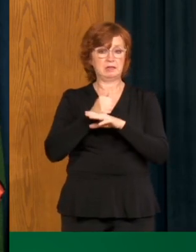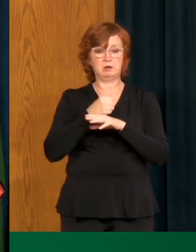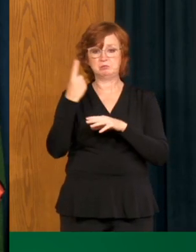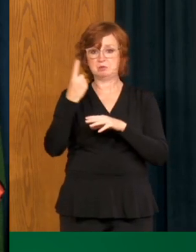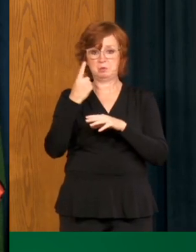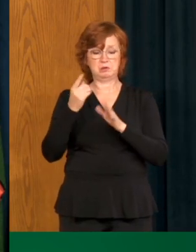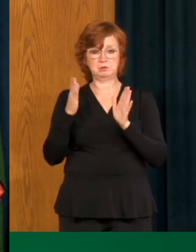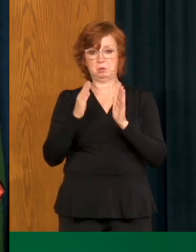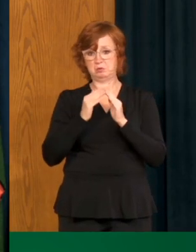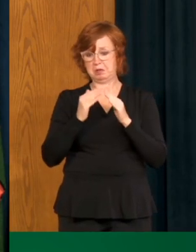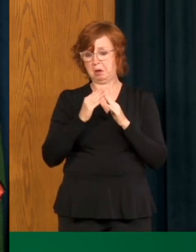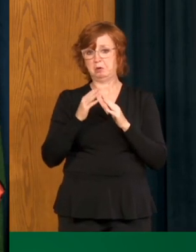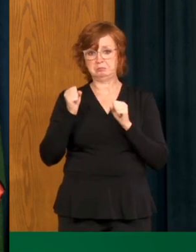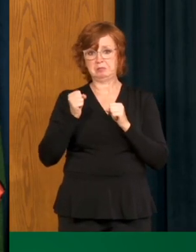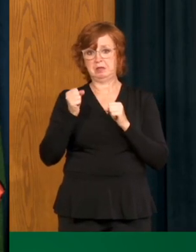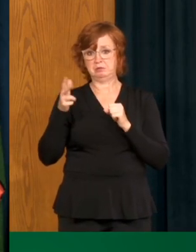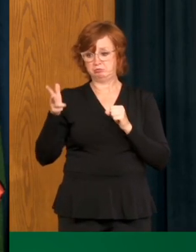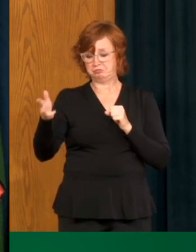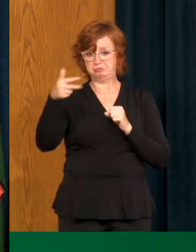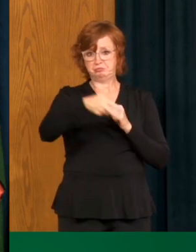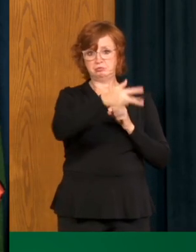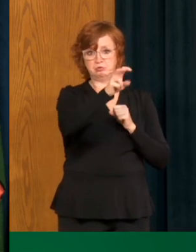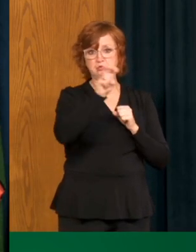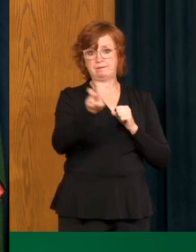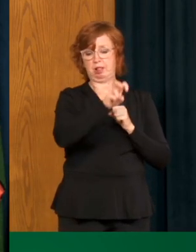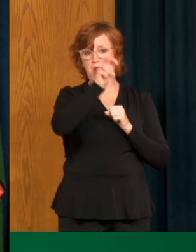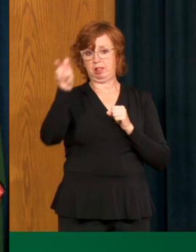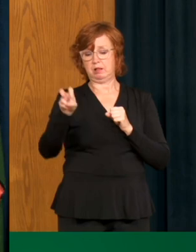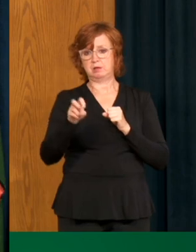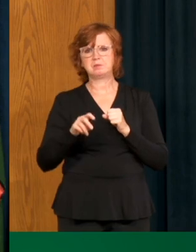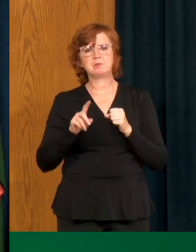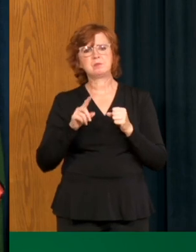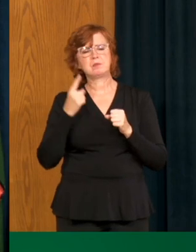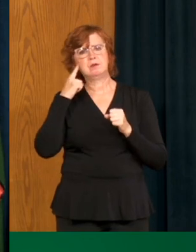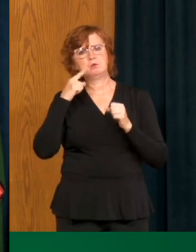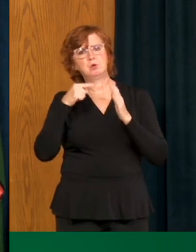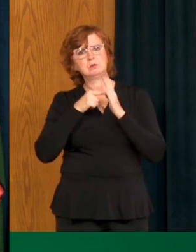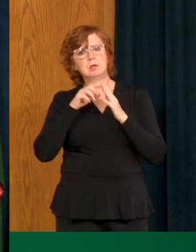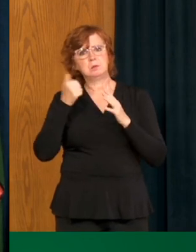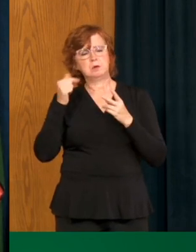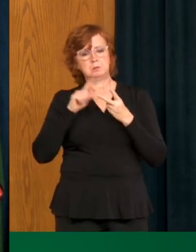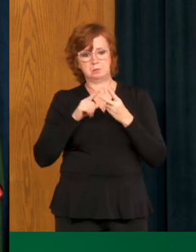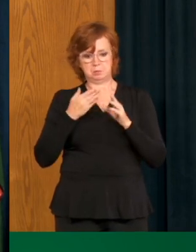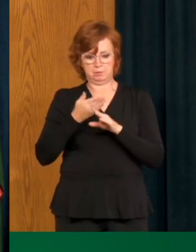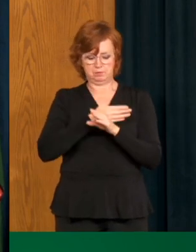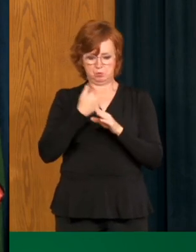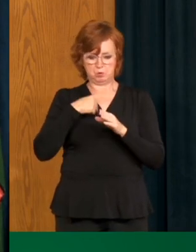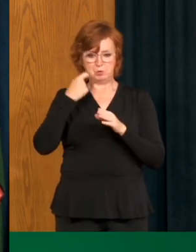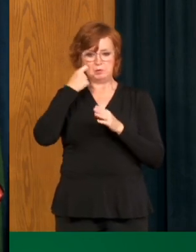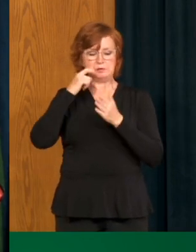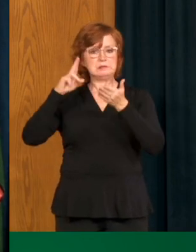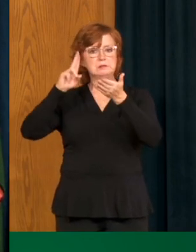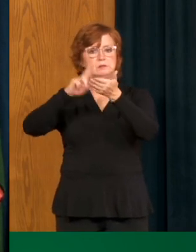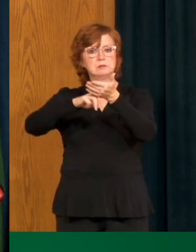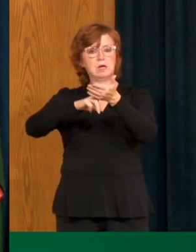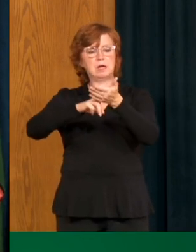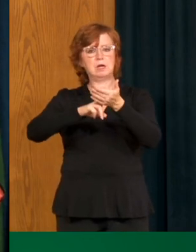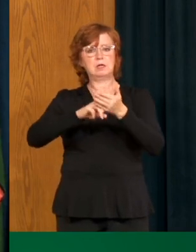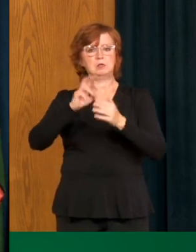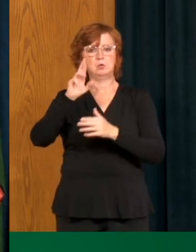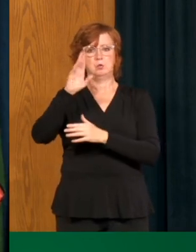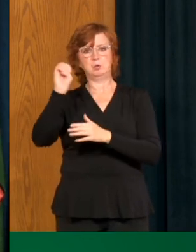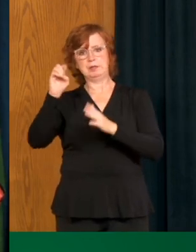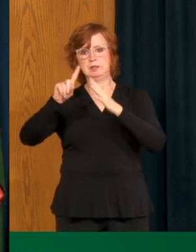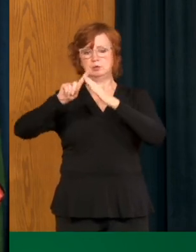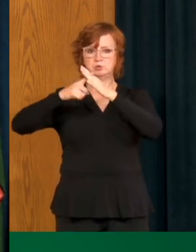example of of how this support has worked already was even pre previous to signing the safe restart agreement between the provinces and the